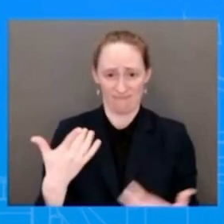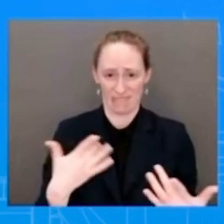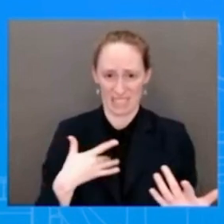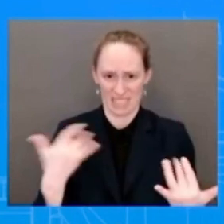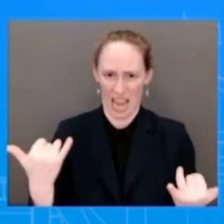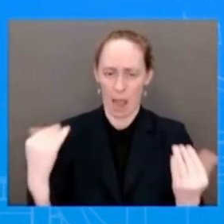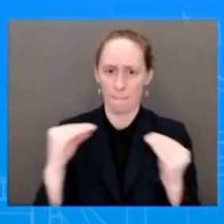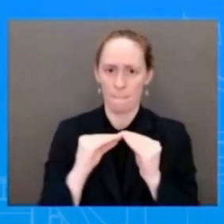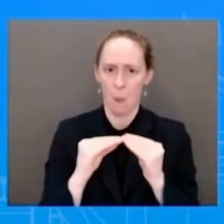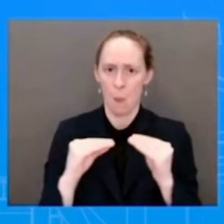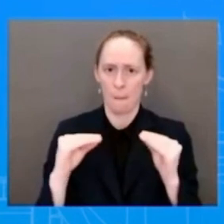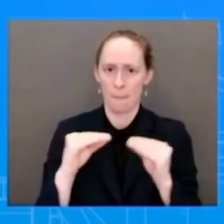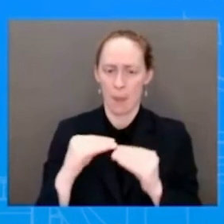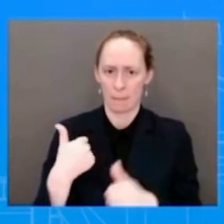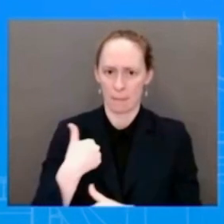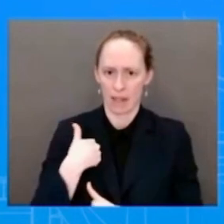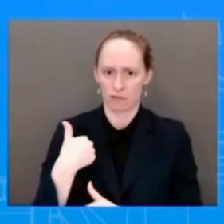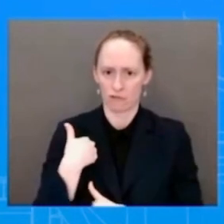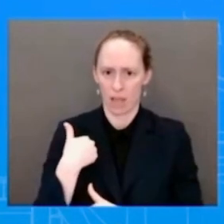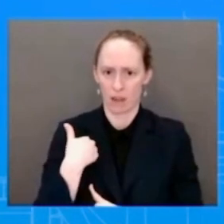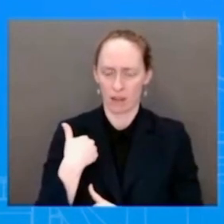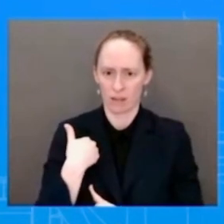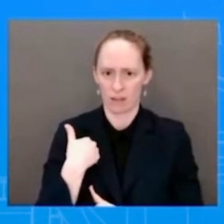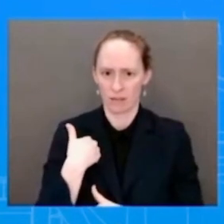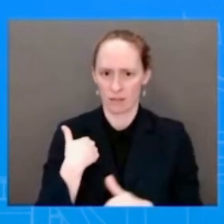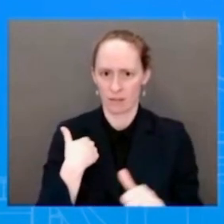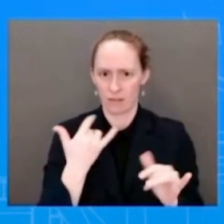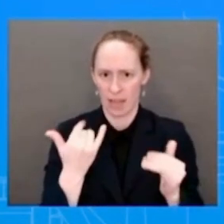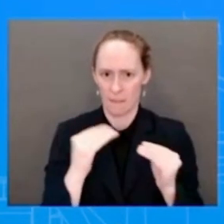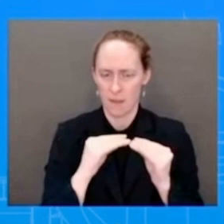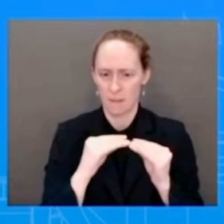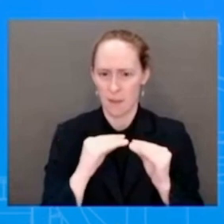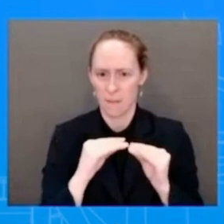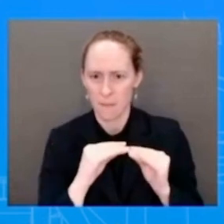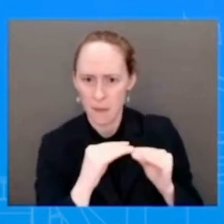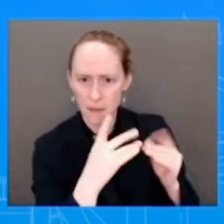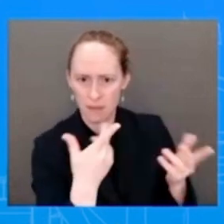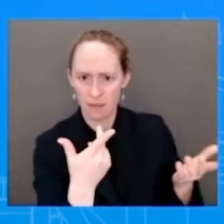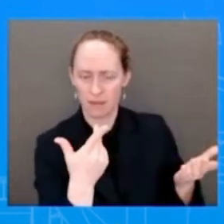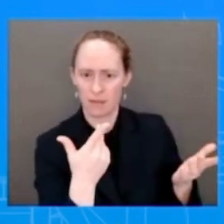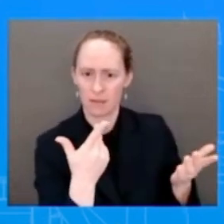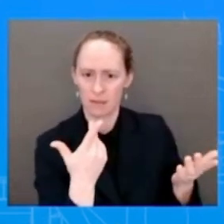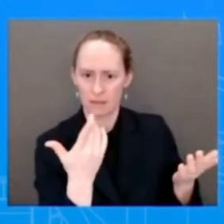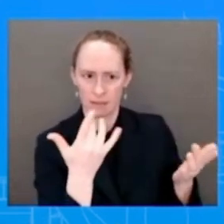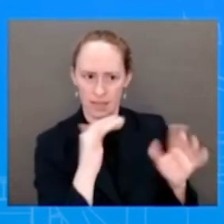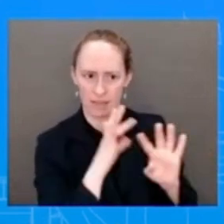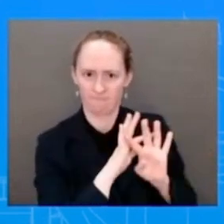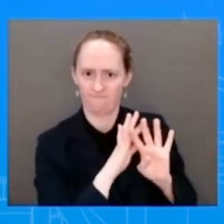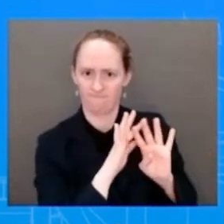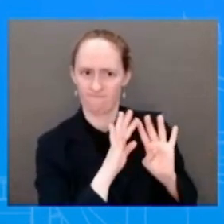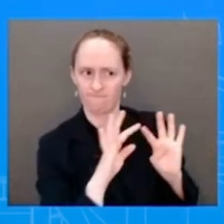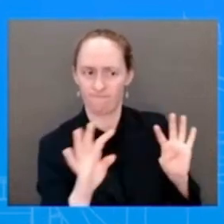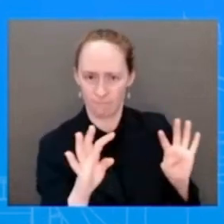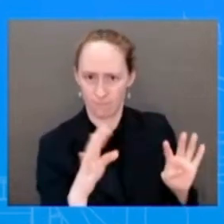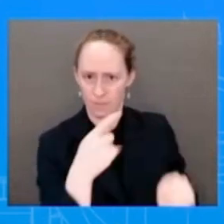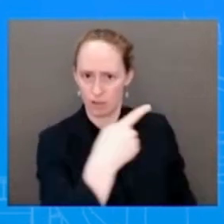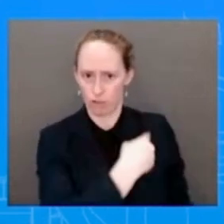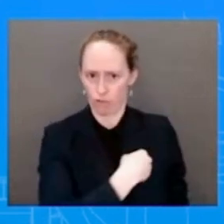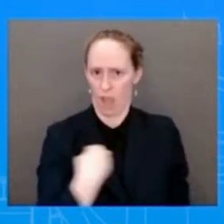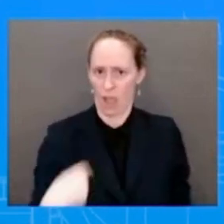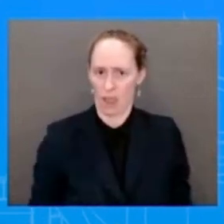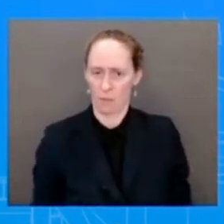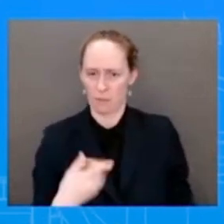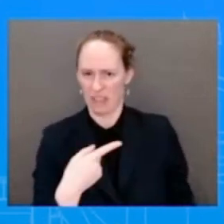China? So, on the specifics of where, of the location, I would refer you to the Department of Defense. I would refer you to my colleagues there.